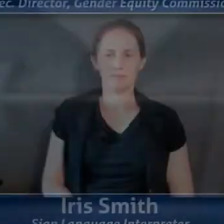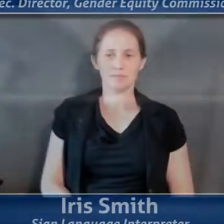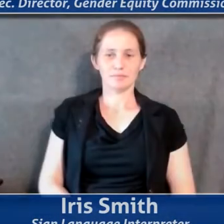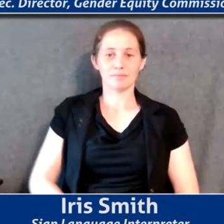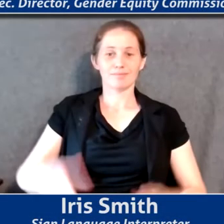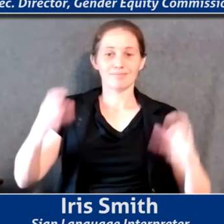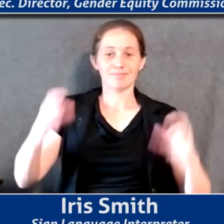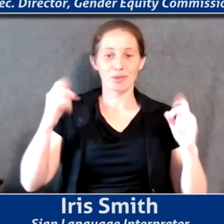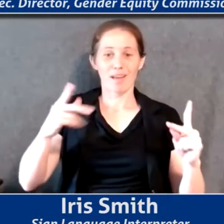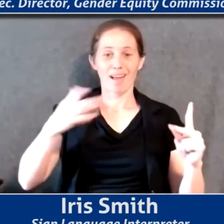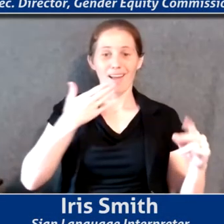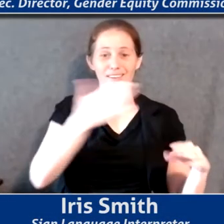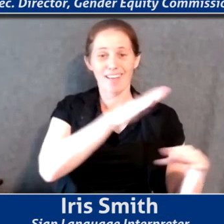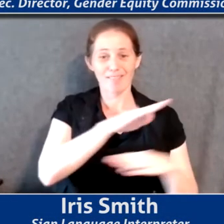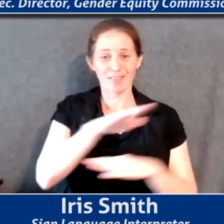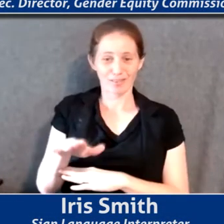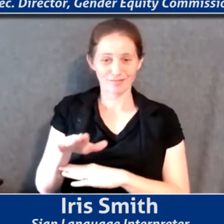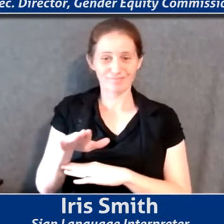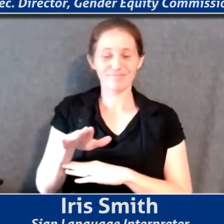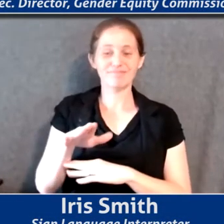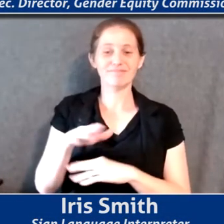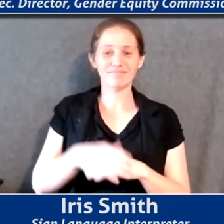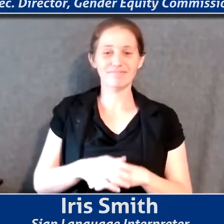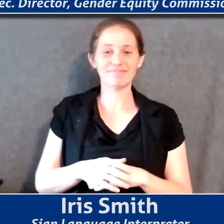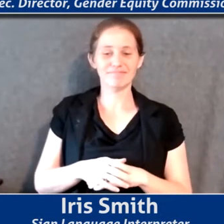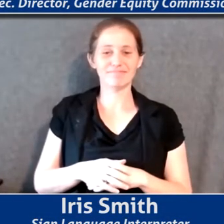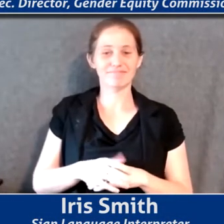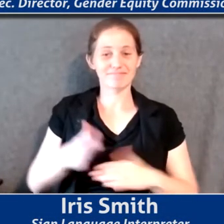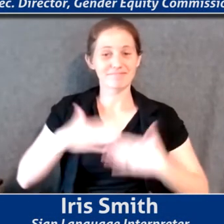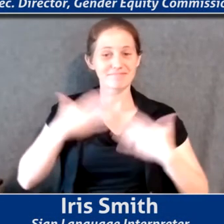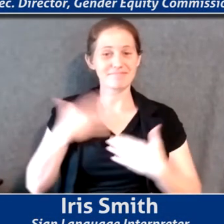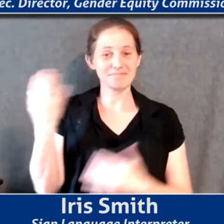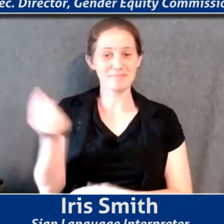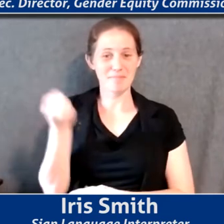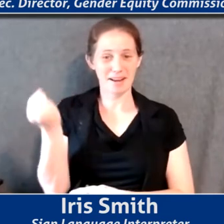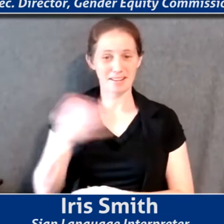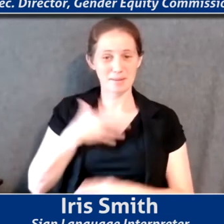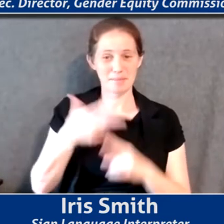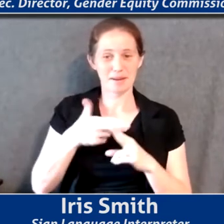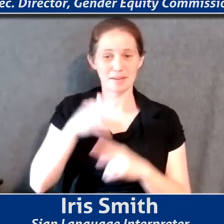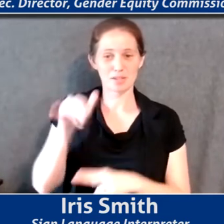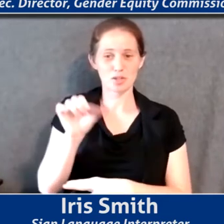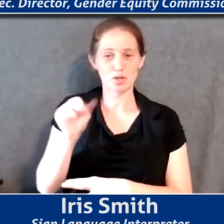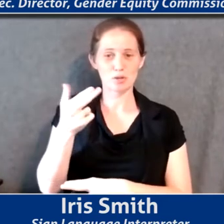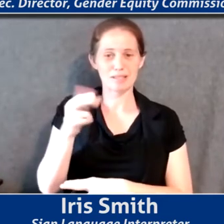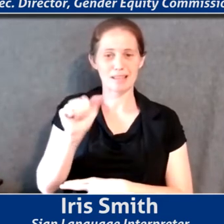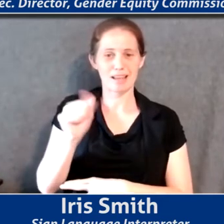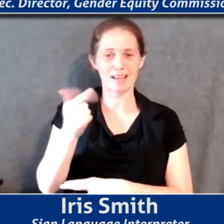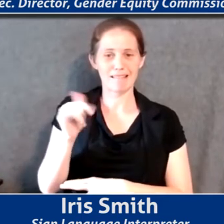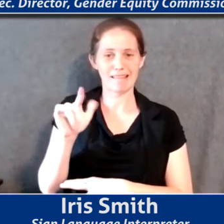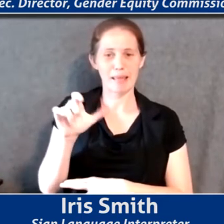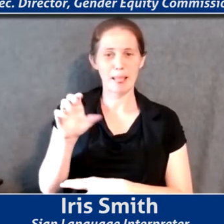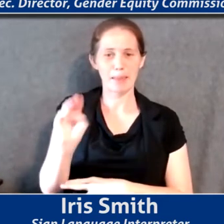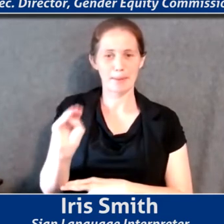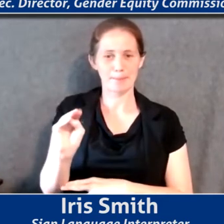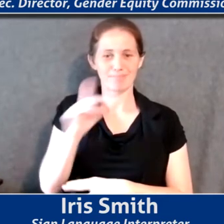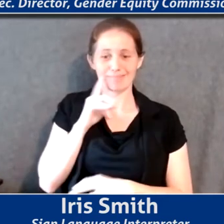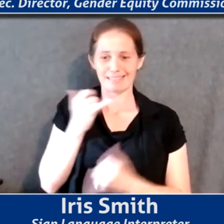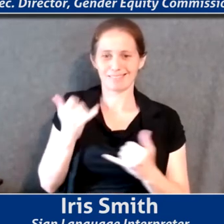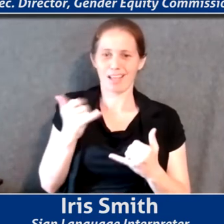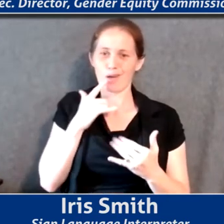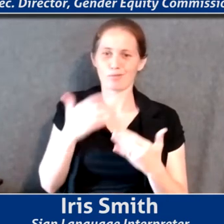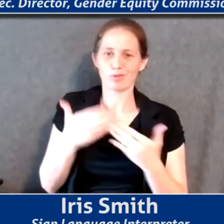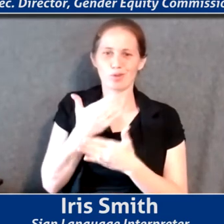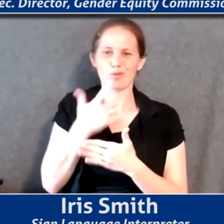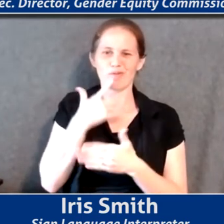Good afternoon, and happy Monday. My name is Josiah Gilliam, and this is the latest in an ongoing